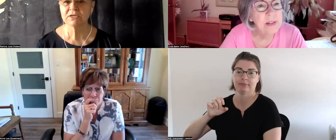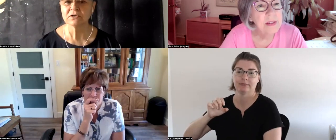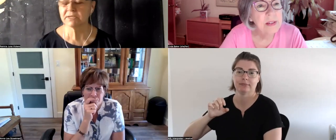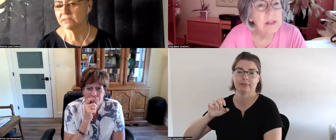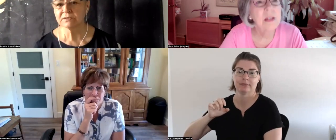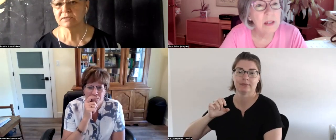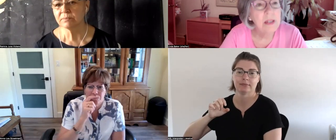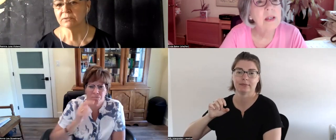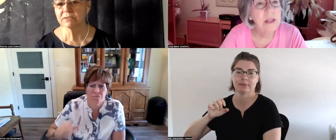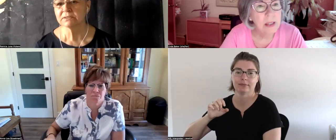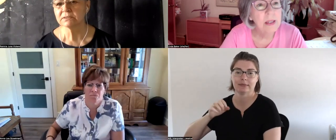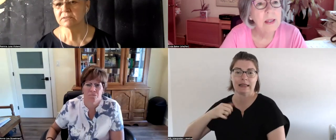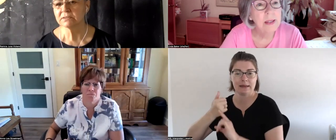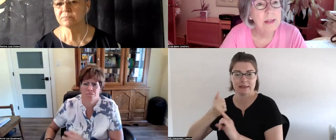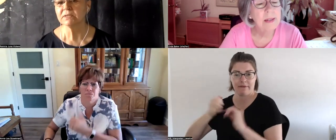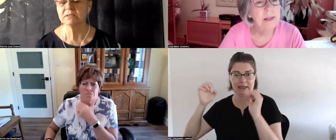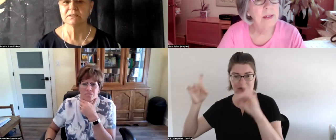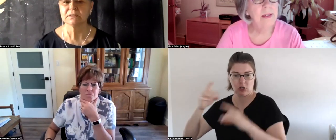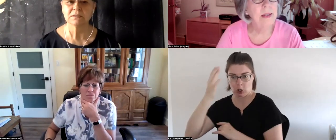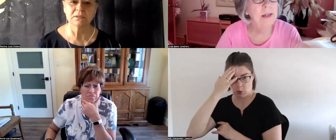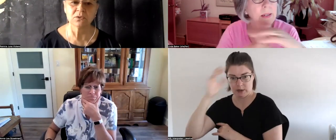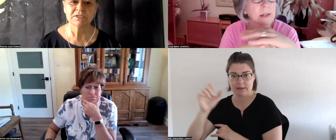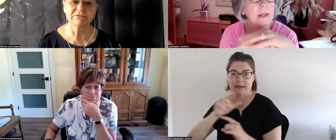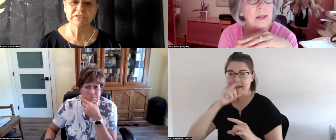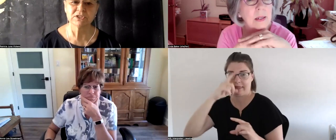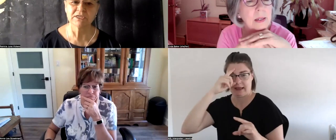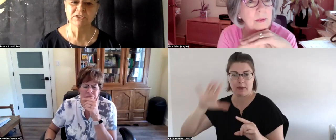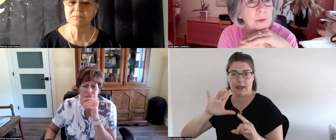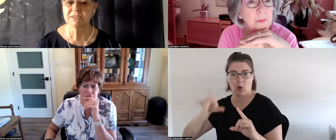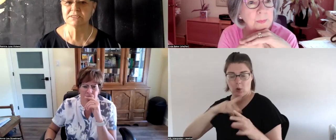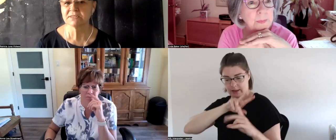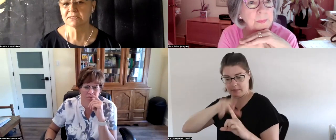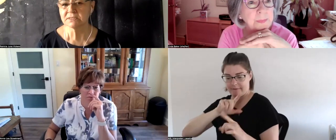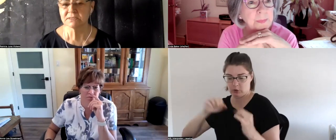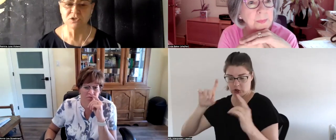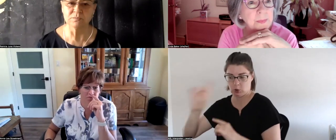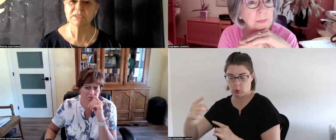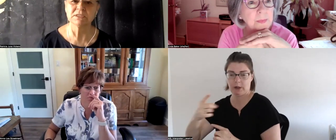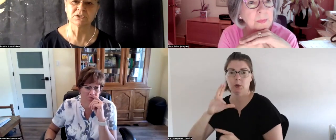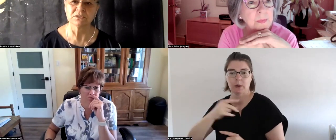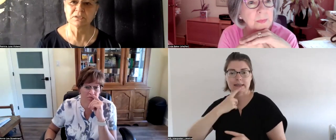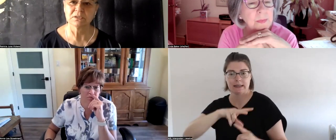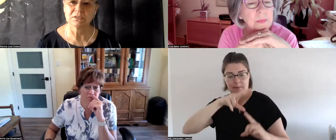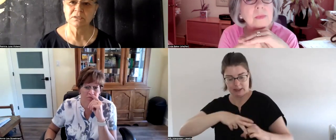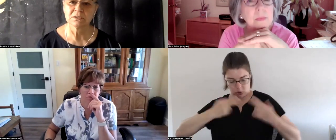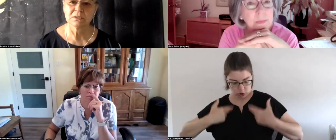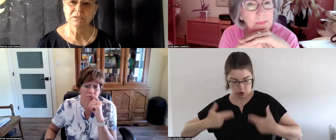educator i didn't think about it as being only for education because he says it's a human condition